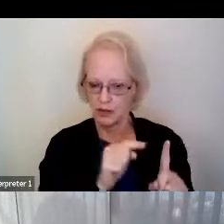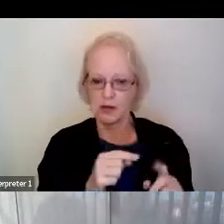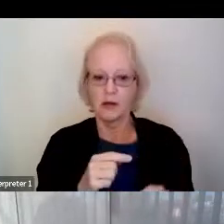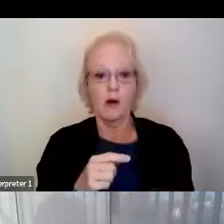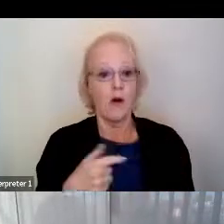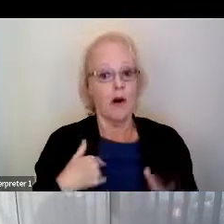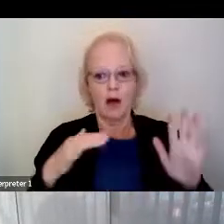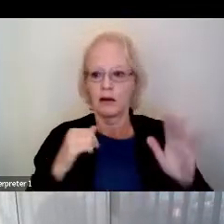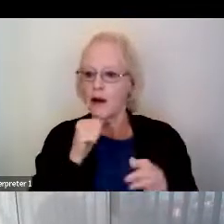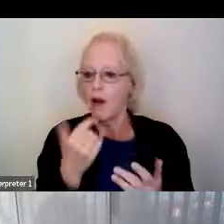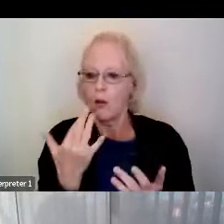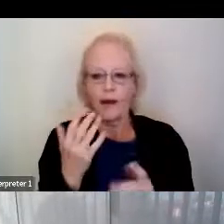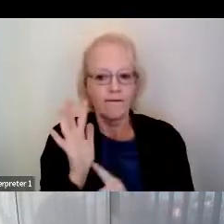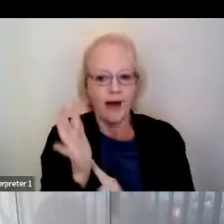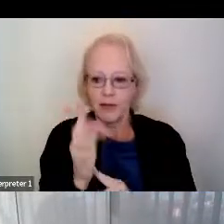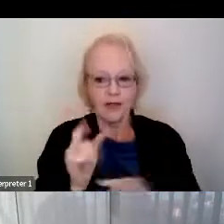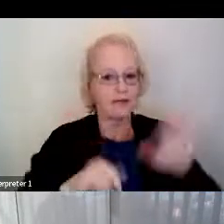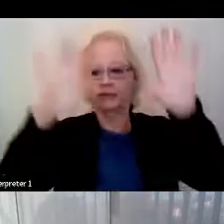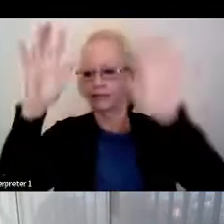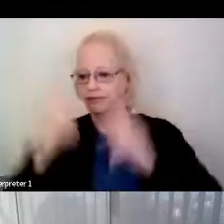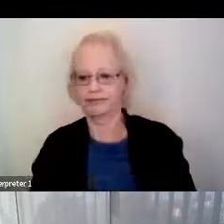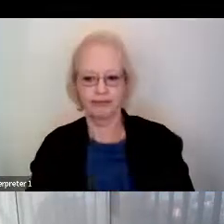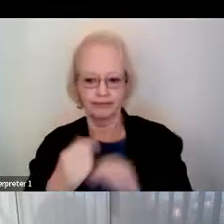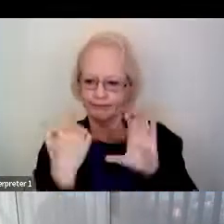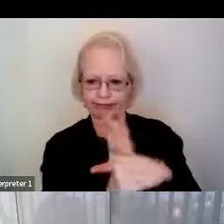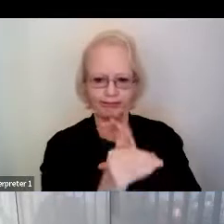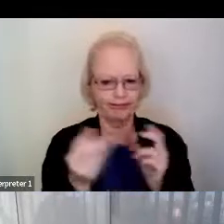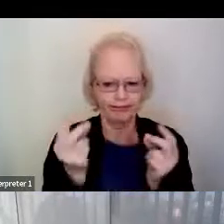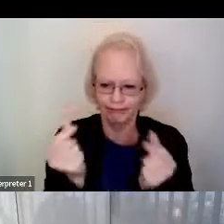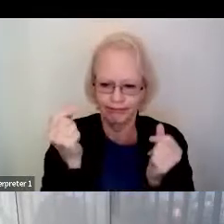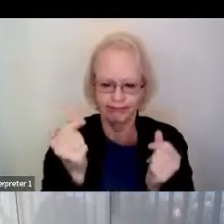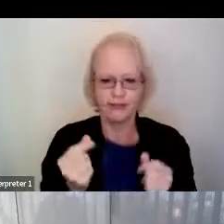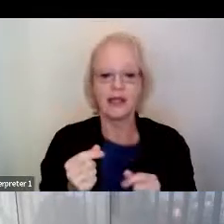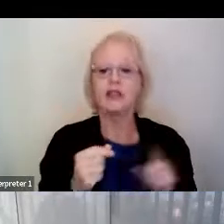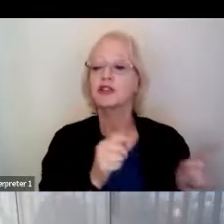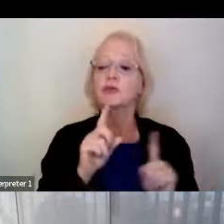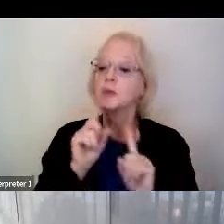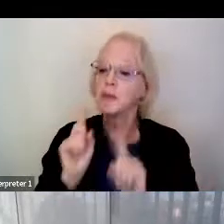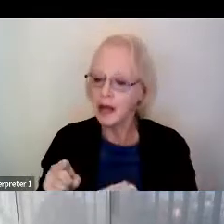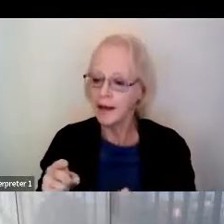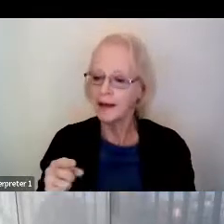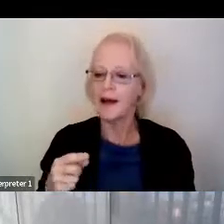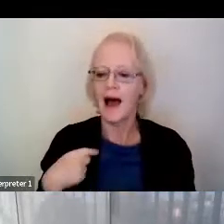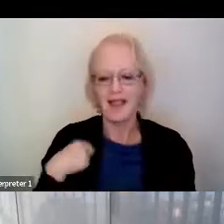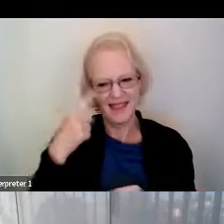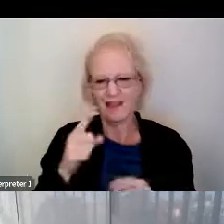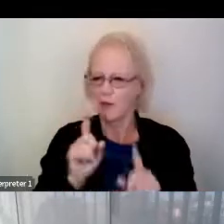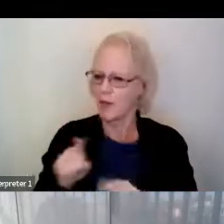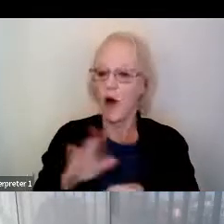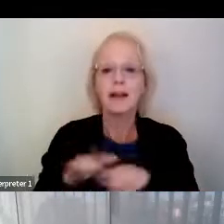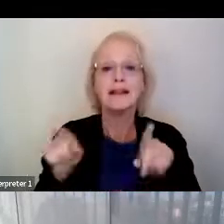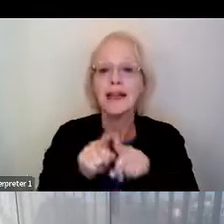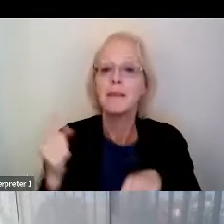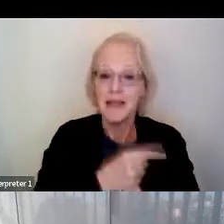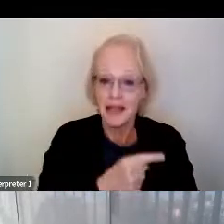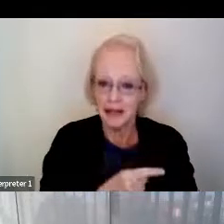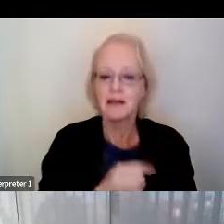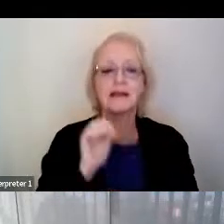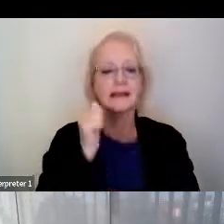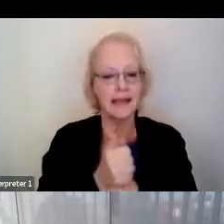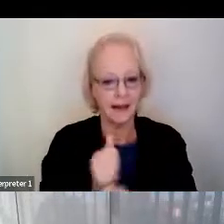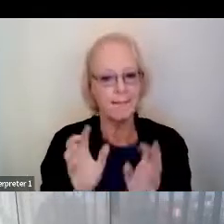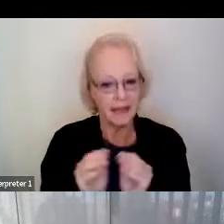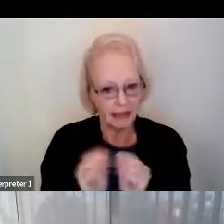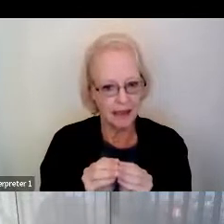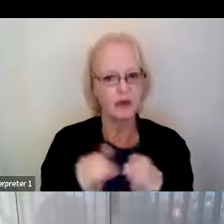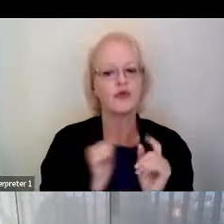five minutes. I emailed her immediately. She replied, I think within the same day, and set up a meeting to come to